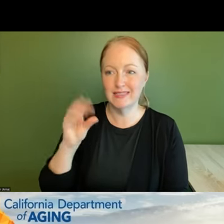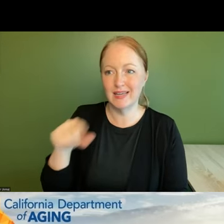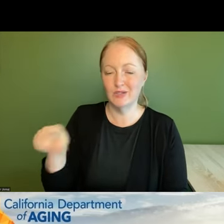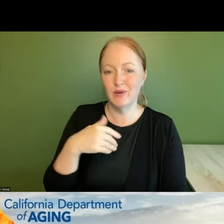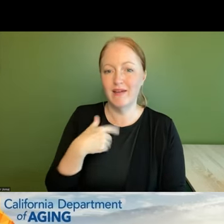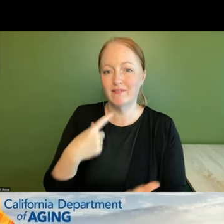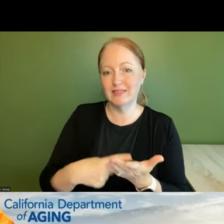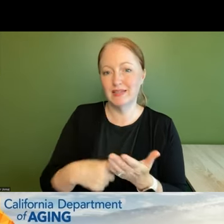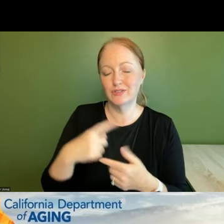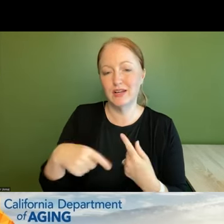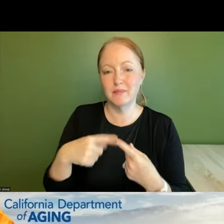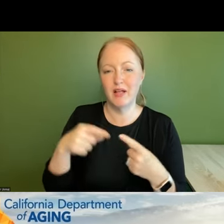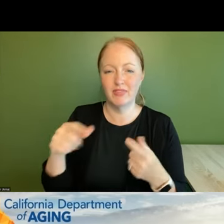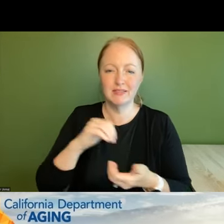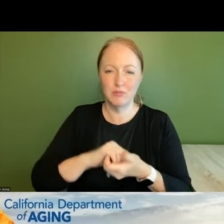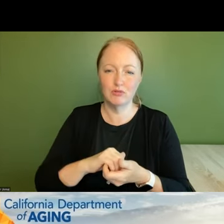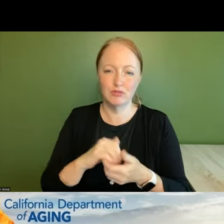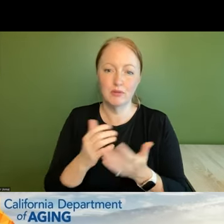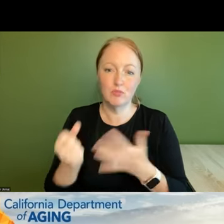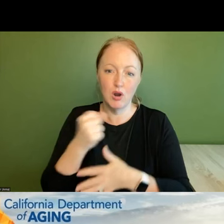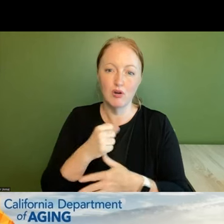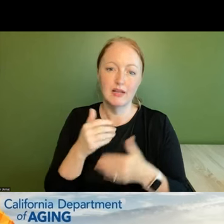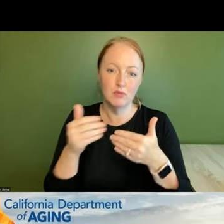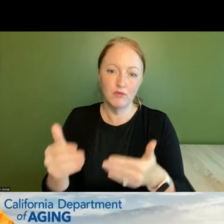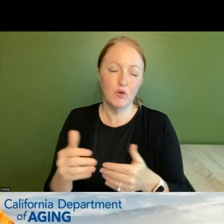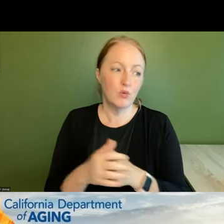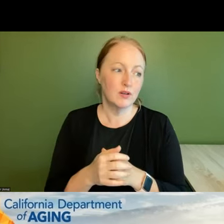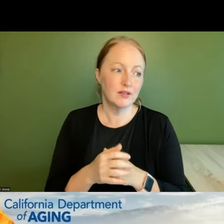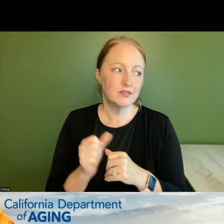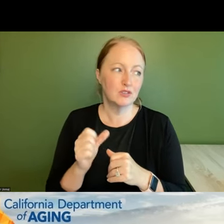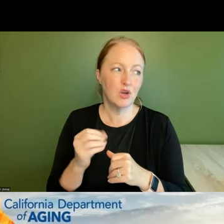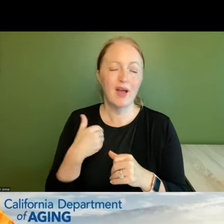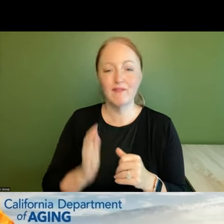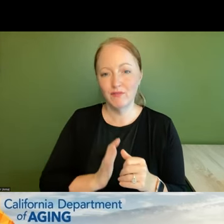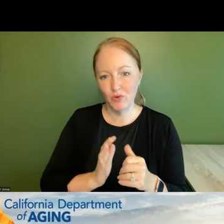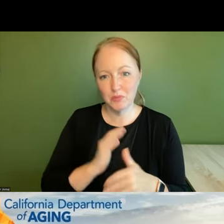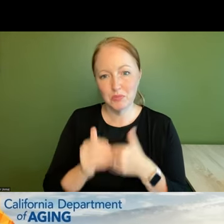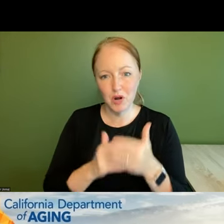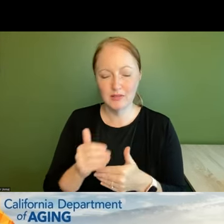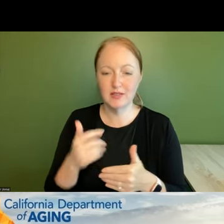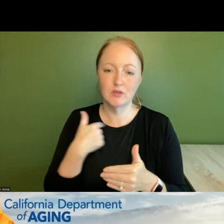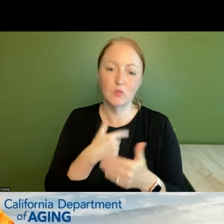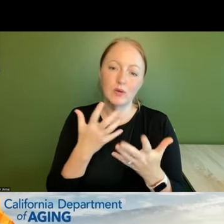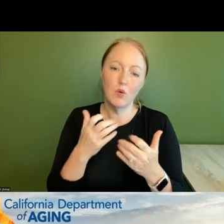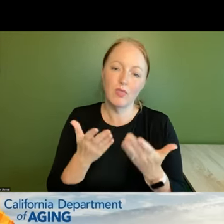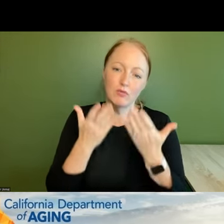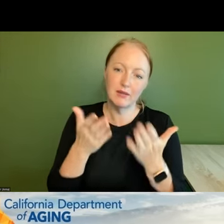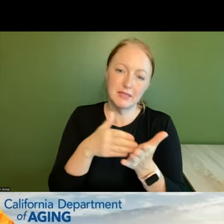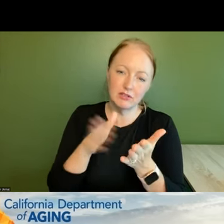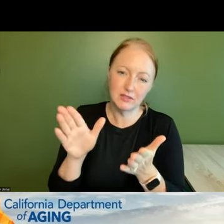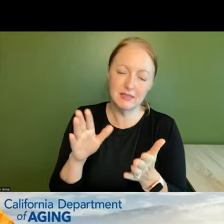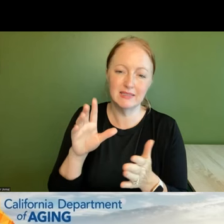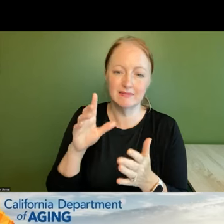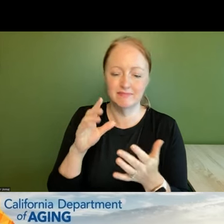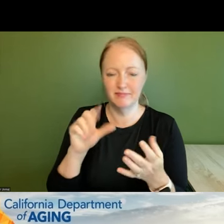discussion about this partnership's uh priorities moving forward so there is a formal process we do want the recommendations submitted late